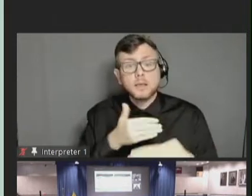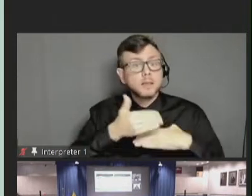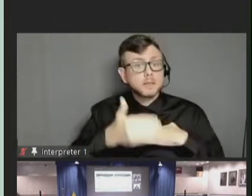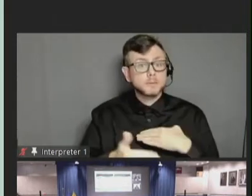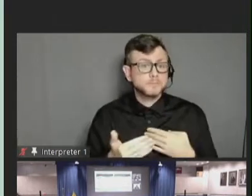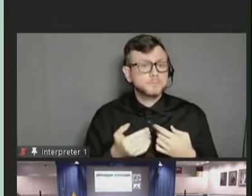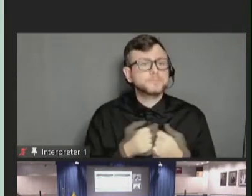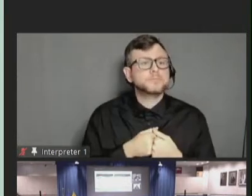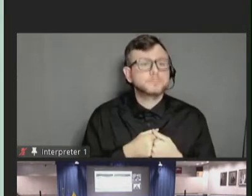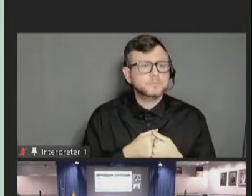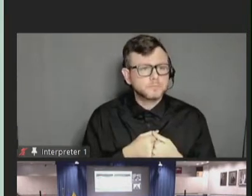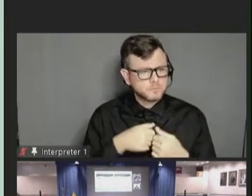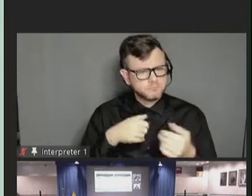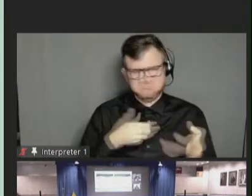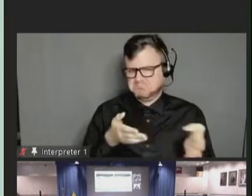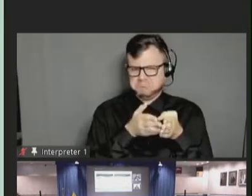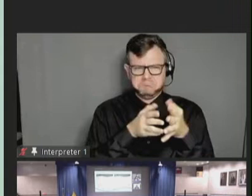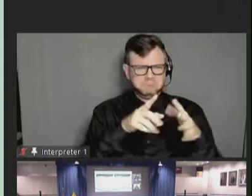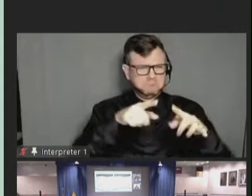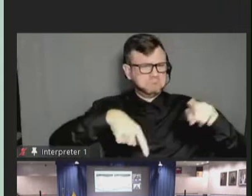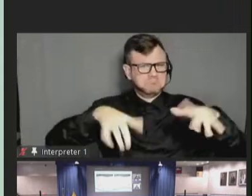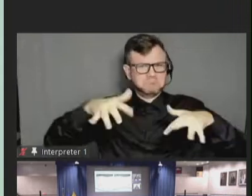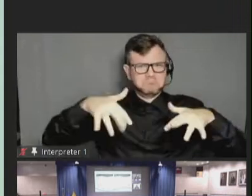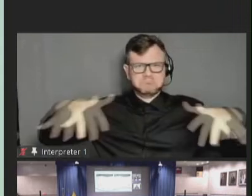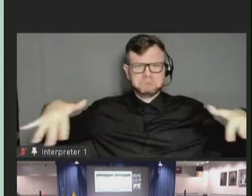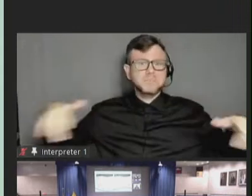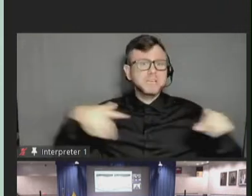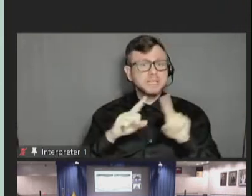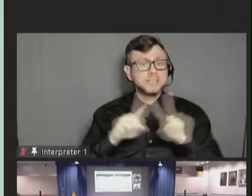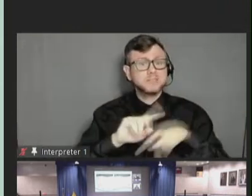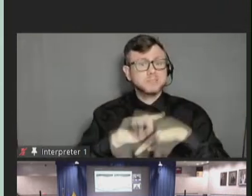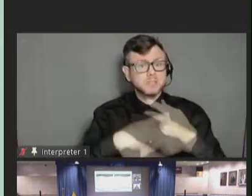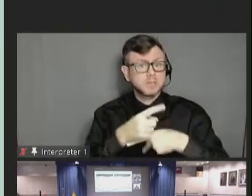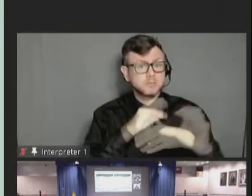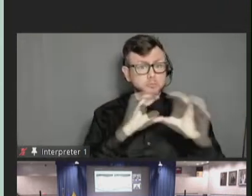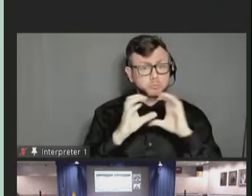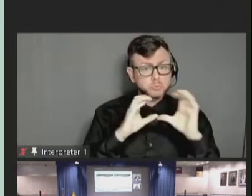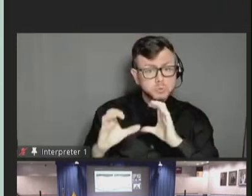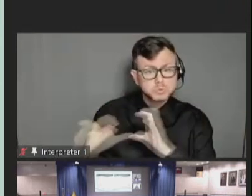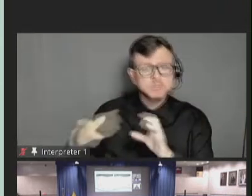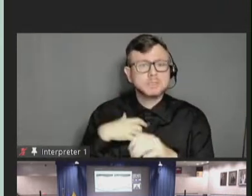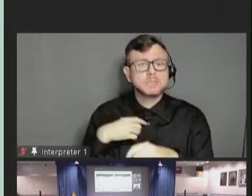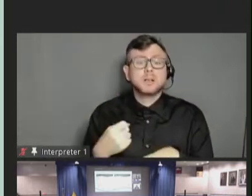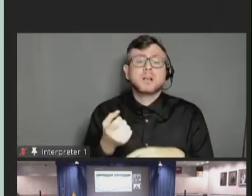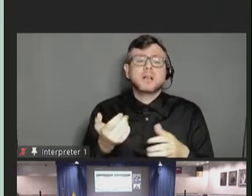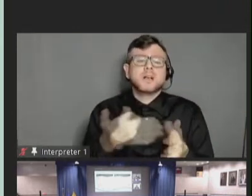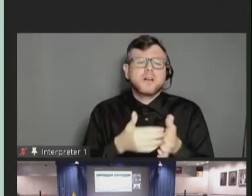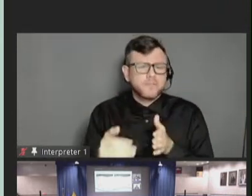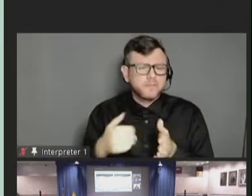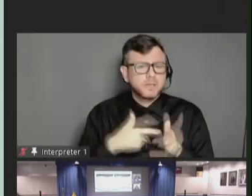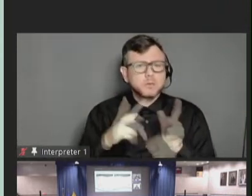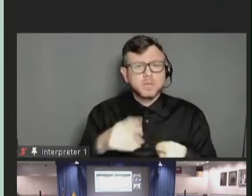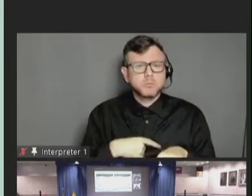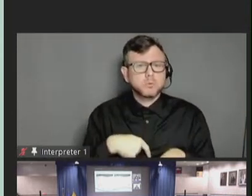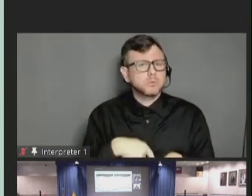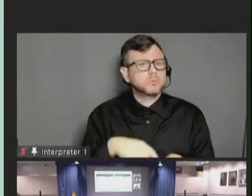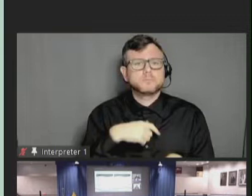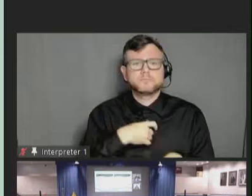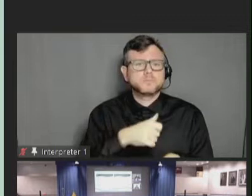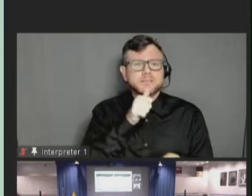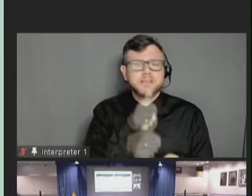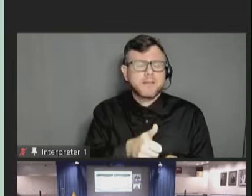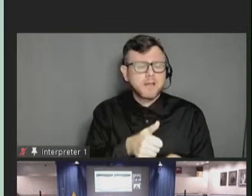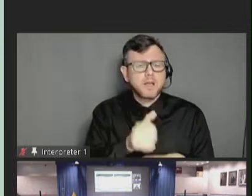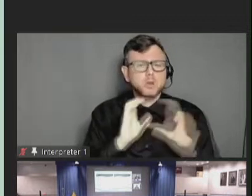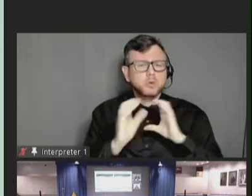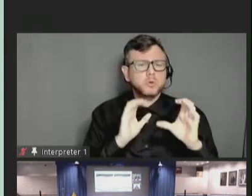Next Next There's a wide range of communication differences in our community, and too often those who communicate nonverbally are left out of